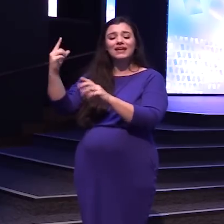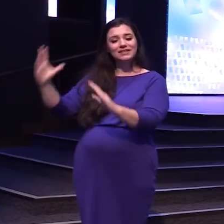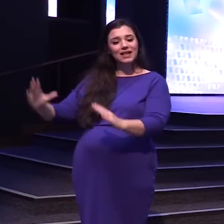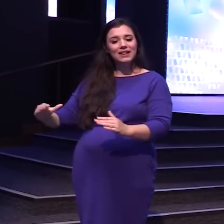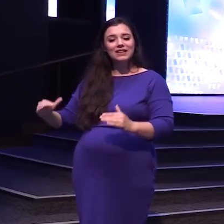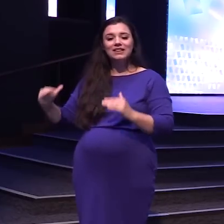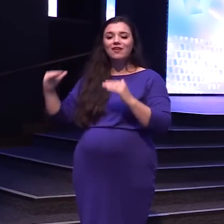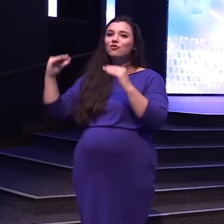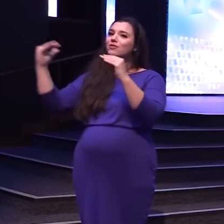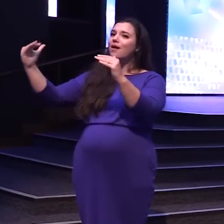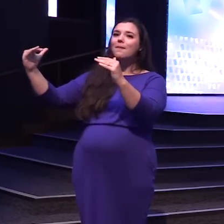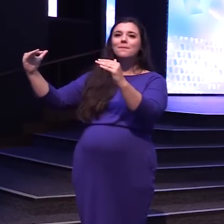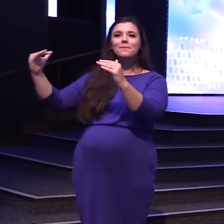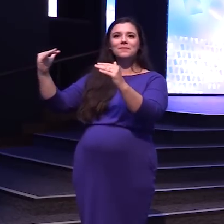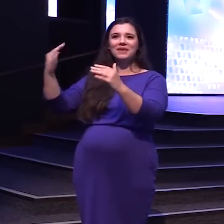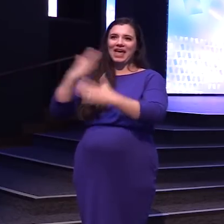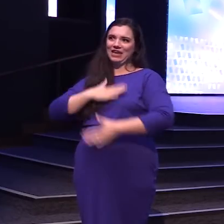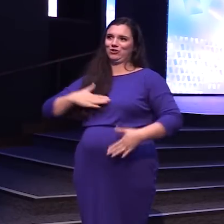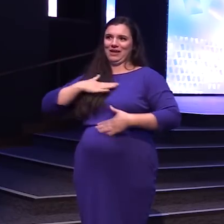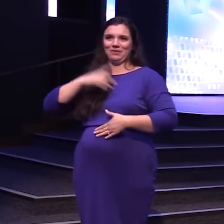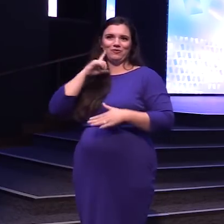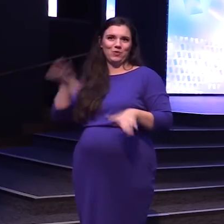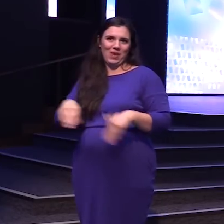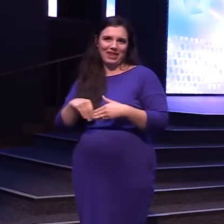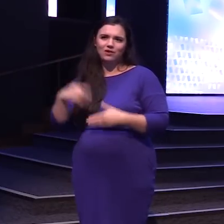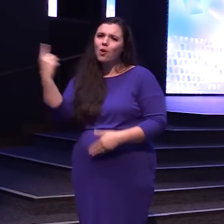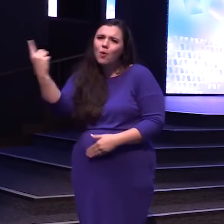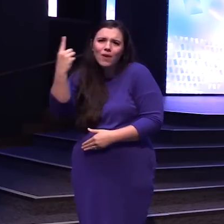The level of entertainment For a wedding